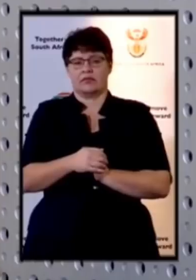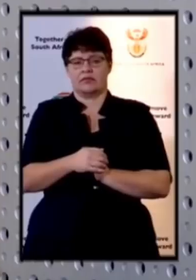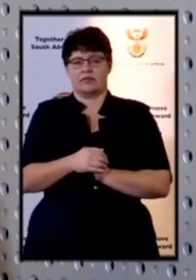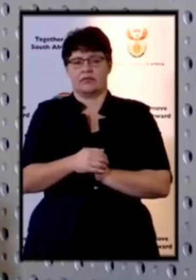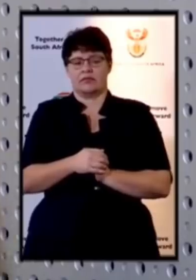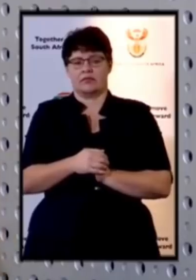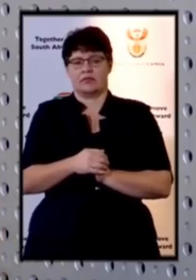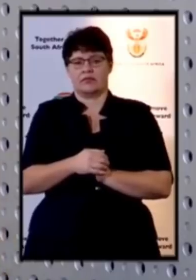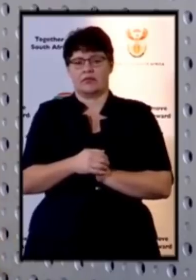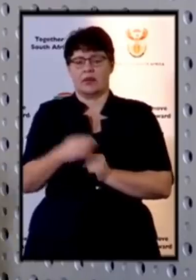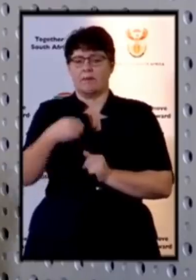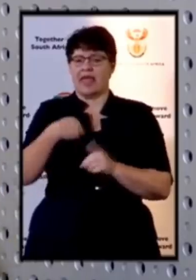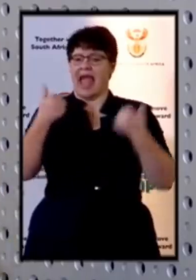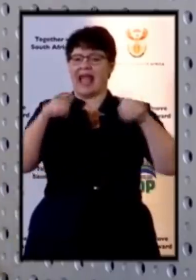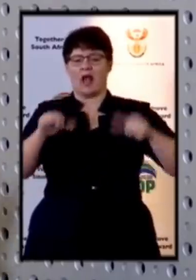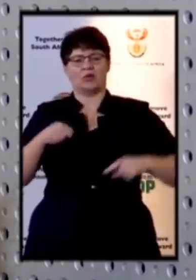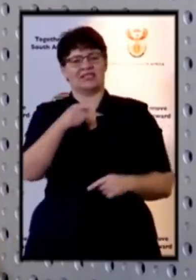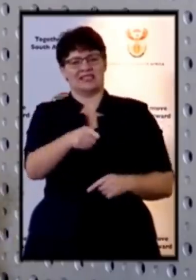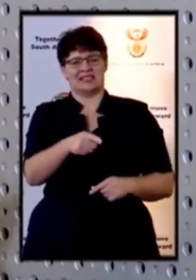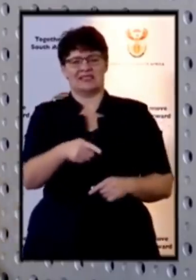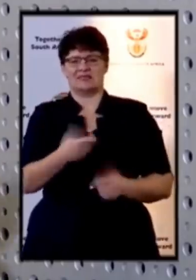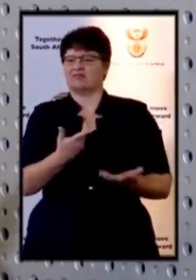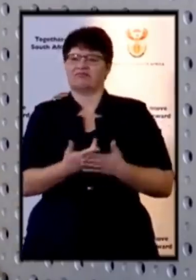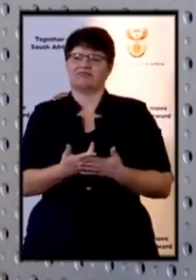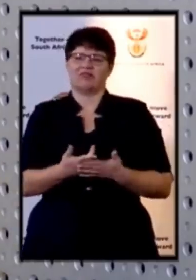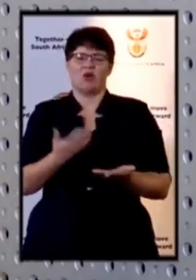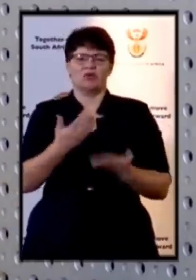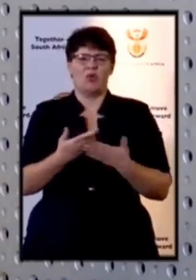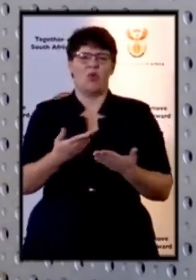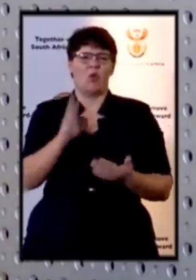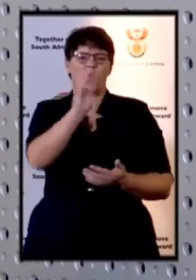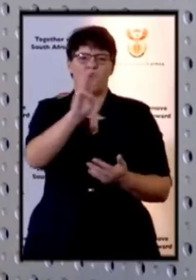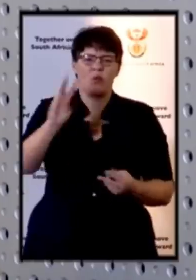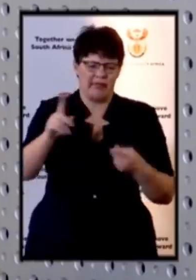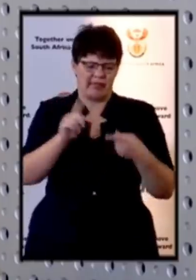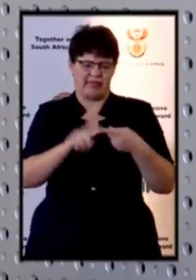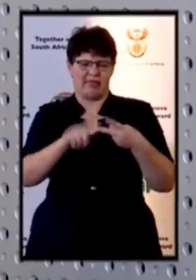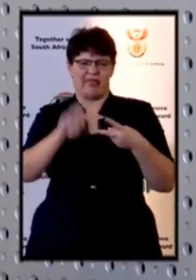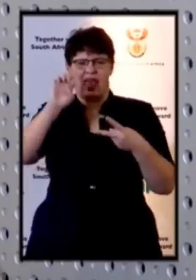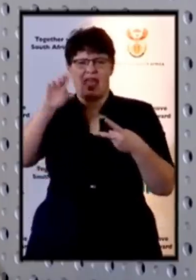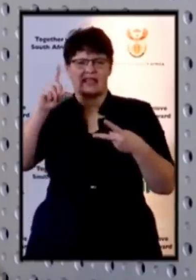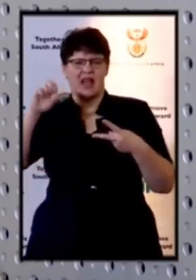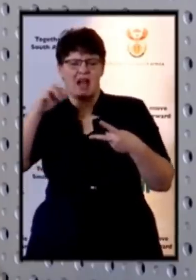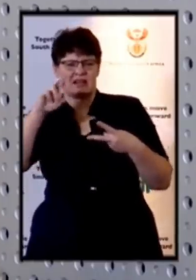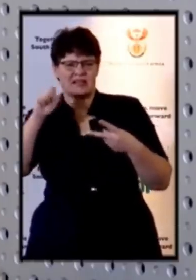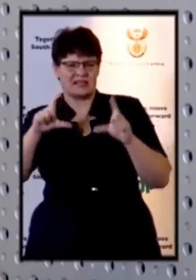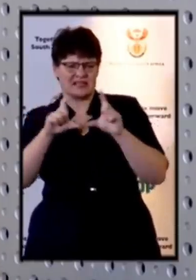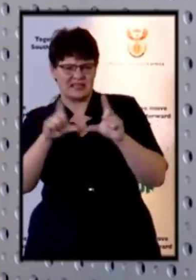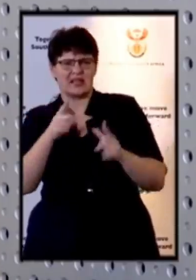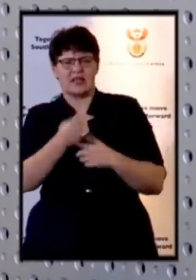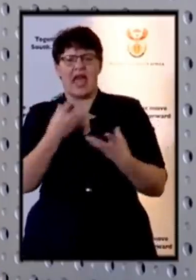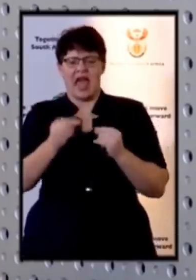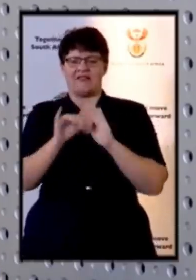accounts at these shops at guards for shinies or whatever they also take insurance